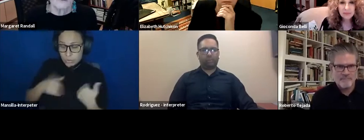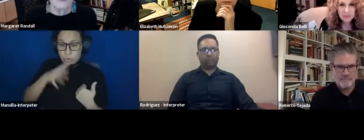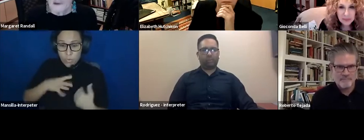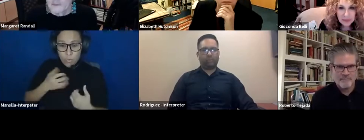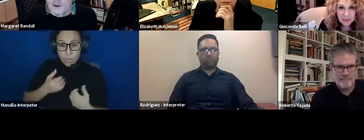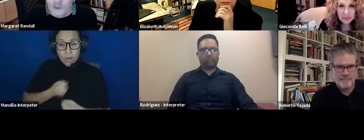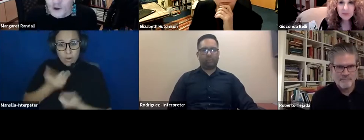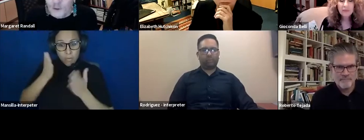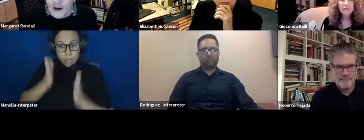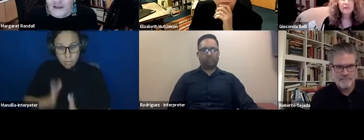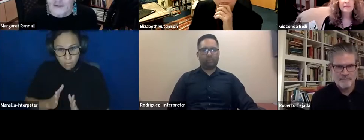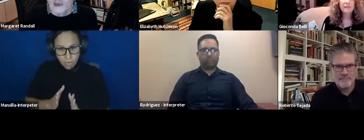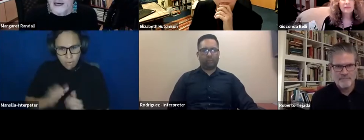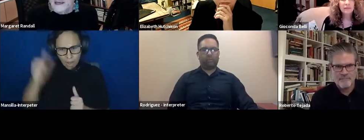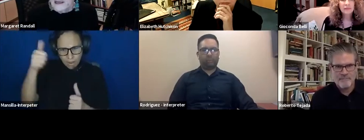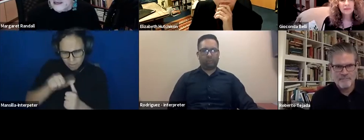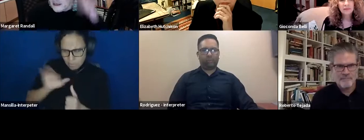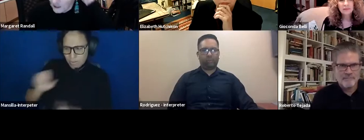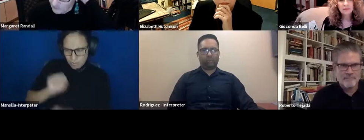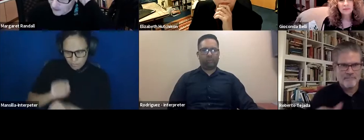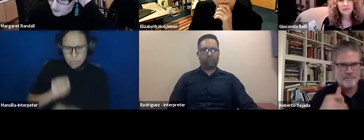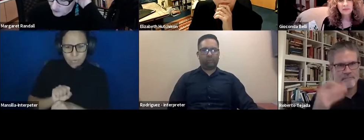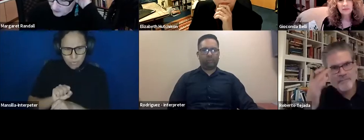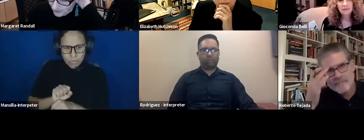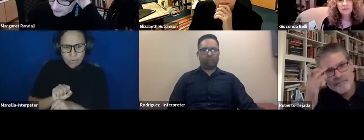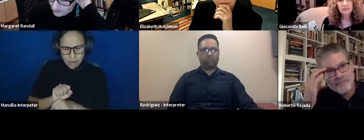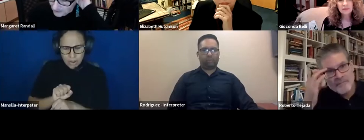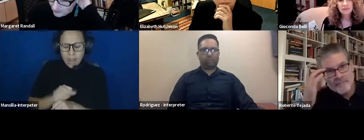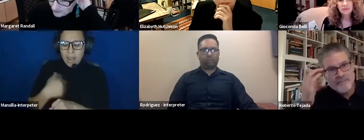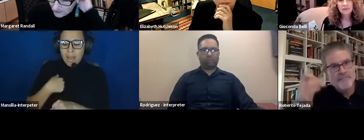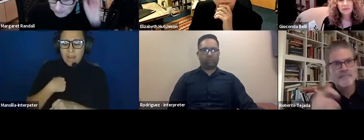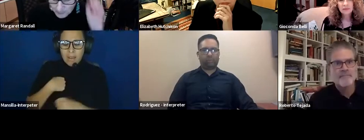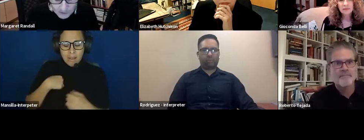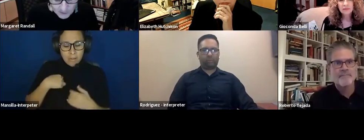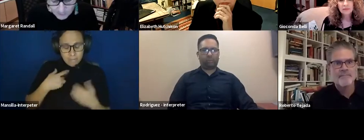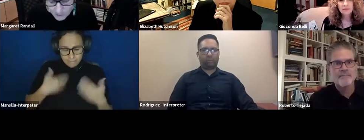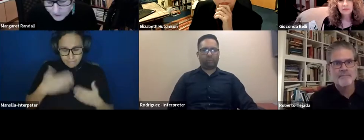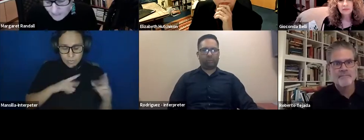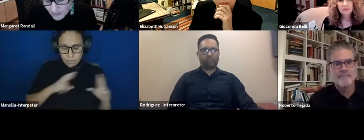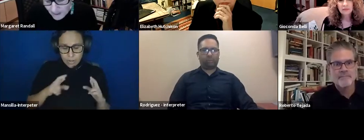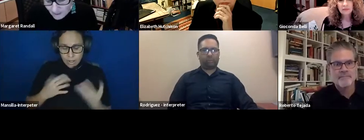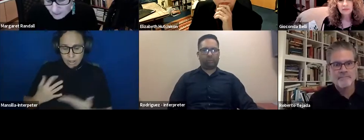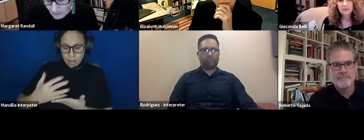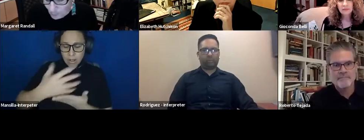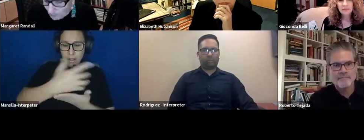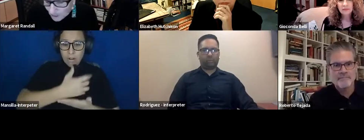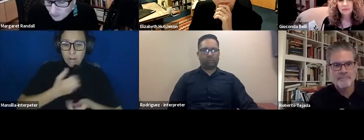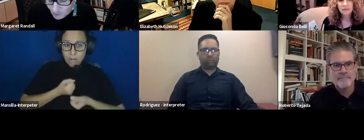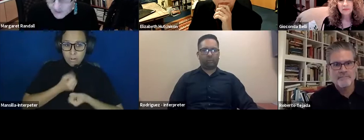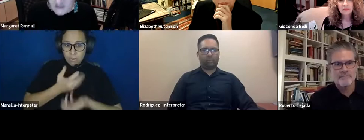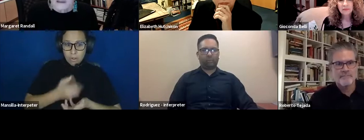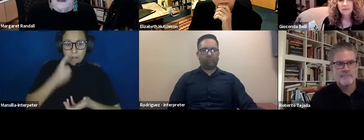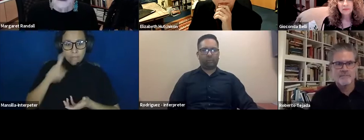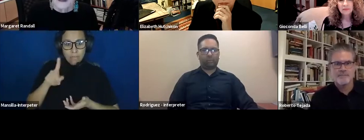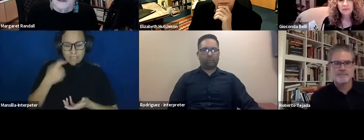and I remembered her work well. And when I got ready to collect the poetry for a much